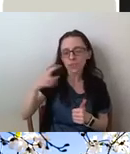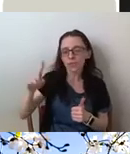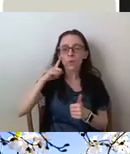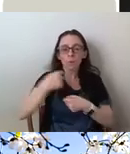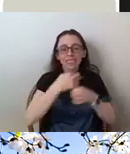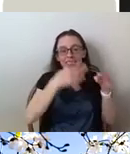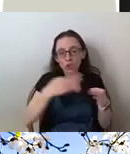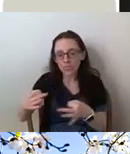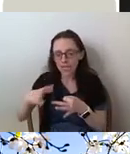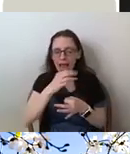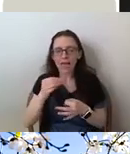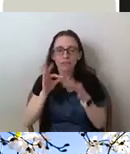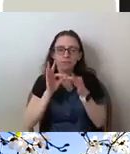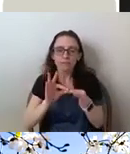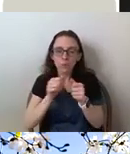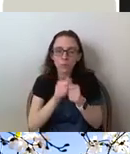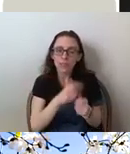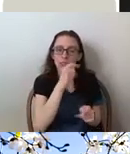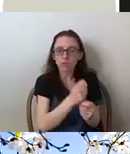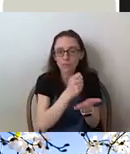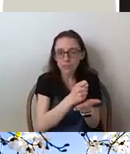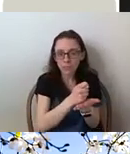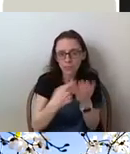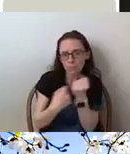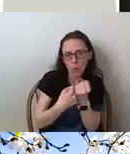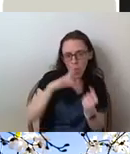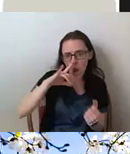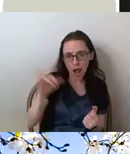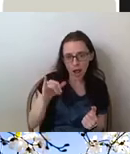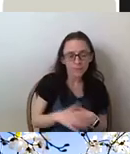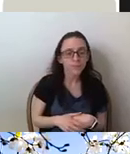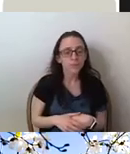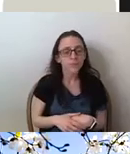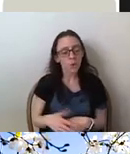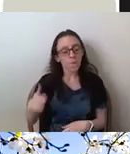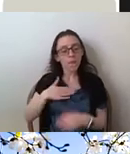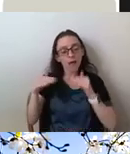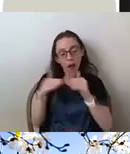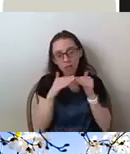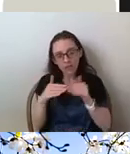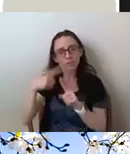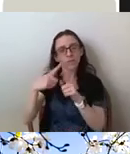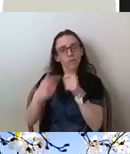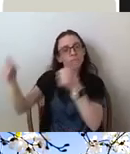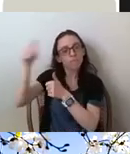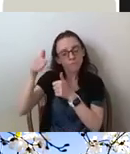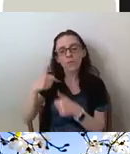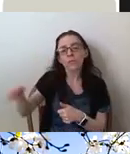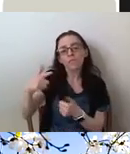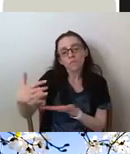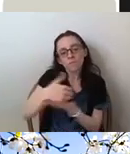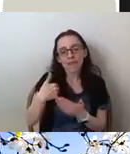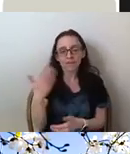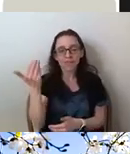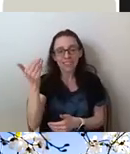Professor Blum and her colleague, Dr. Carl Serkan, conducted 15 interviews where they recruited participants